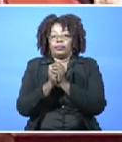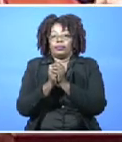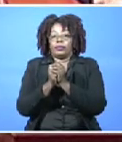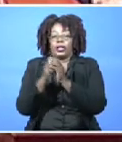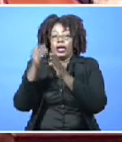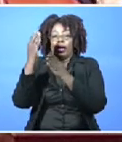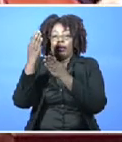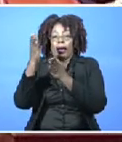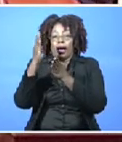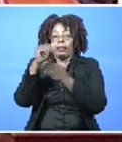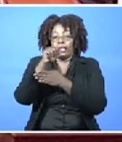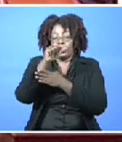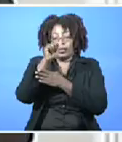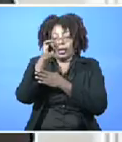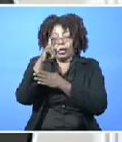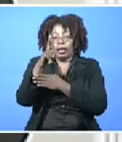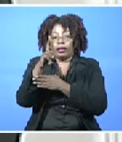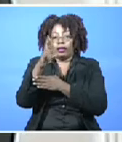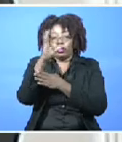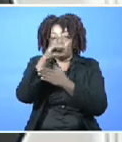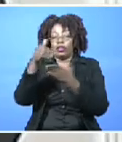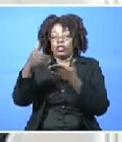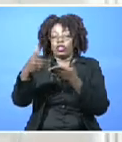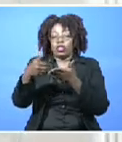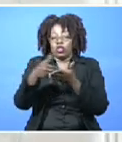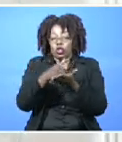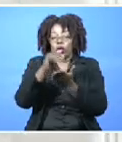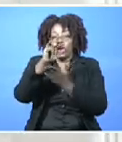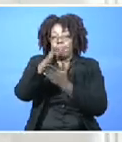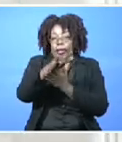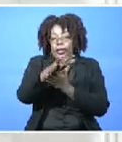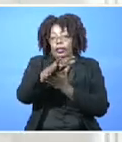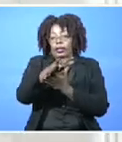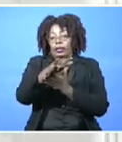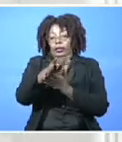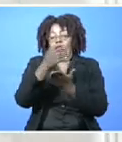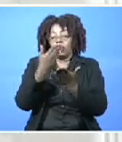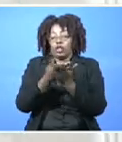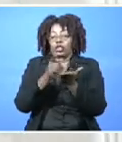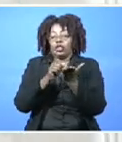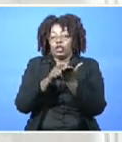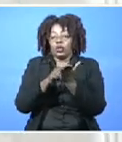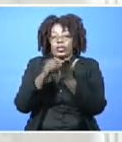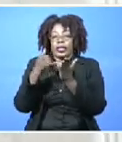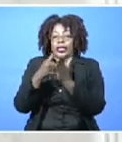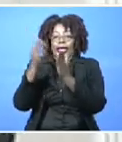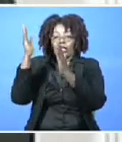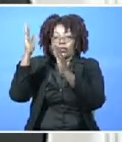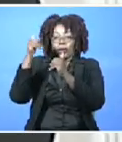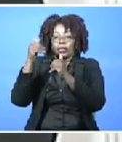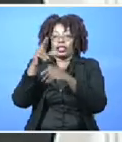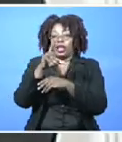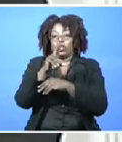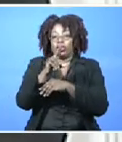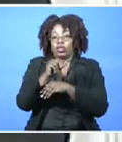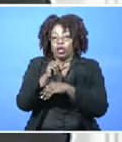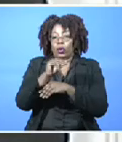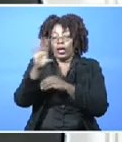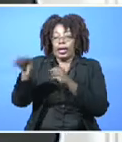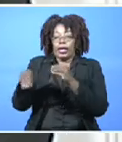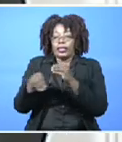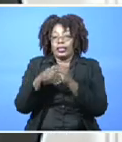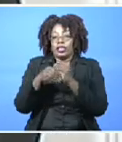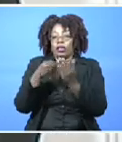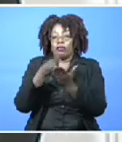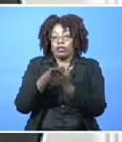Bahamas Air is actively searching for the new aircraft. And the good news is that it is expected that no additional